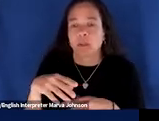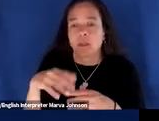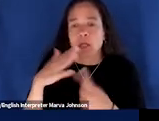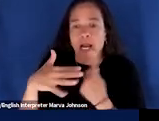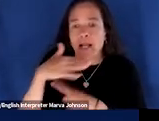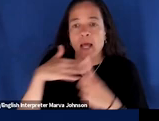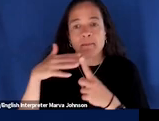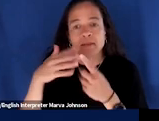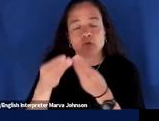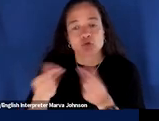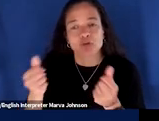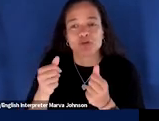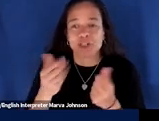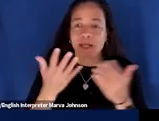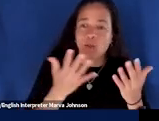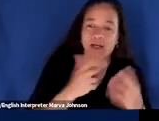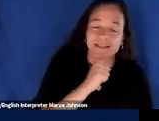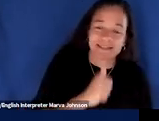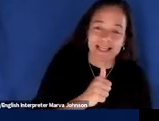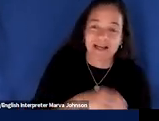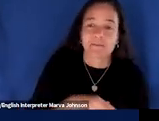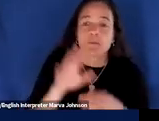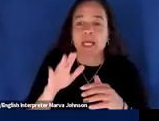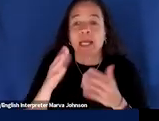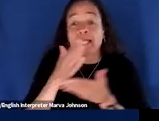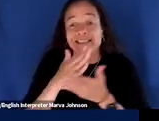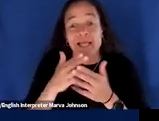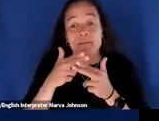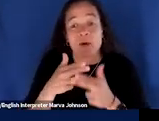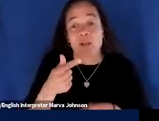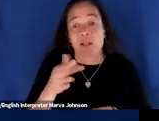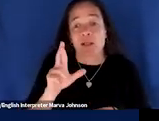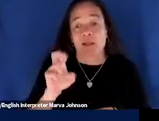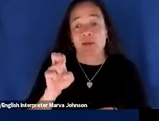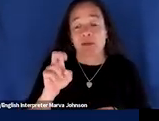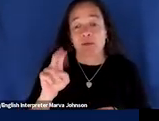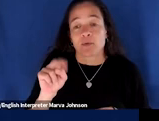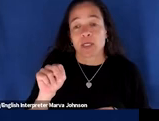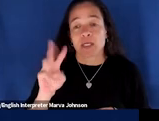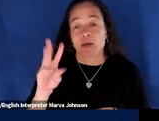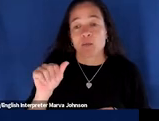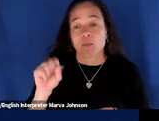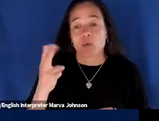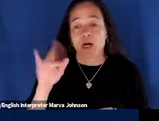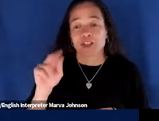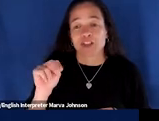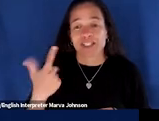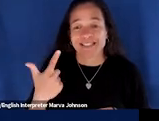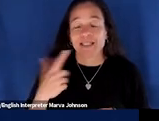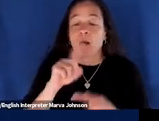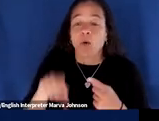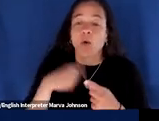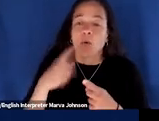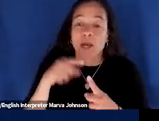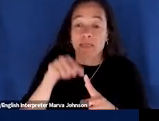um some people call that greenwashing uh when organizations try to appear more green or more environmentally